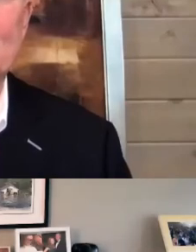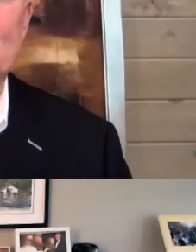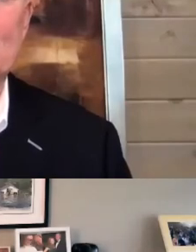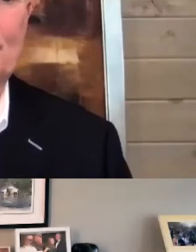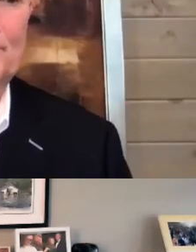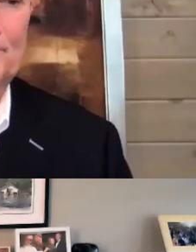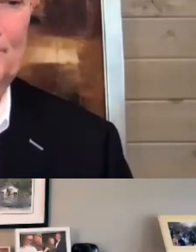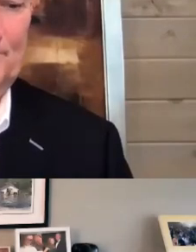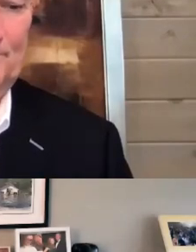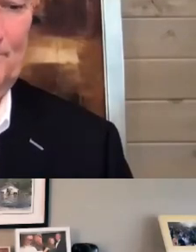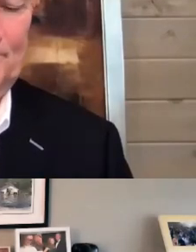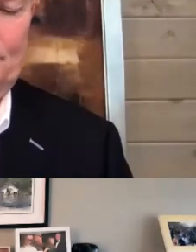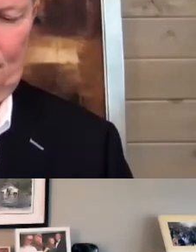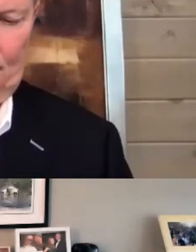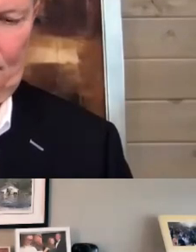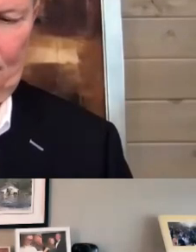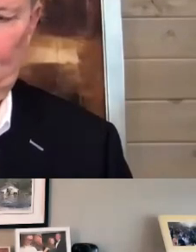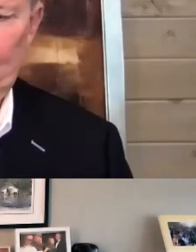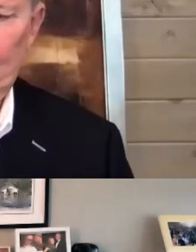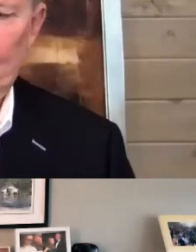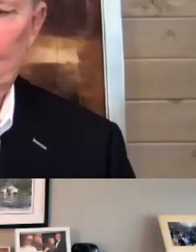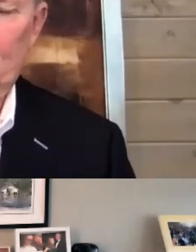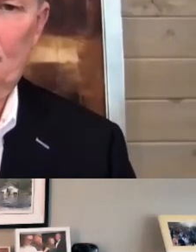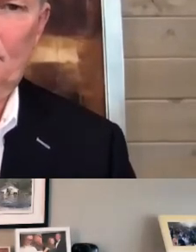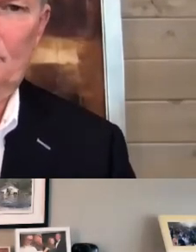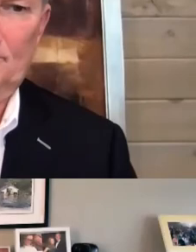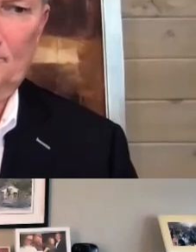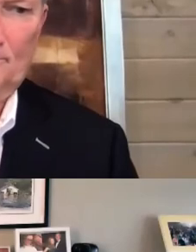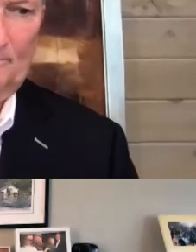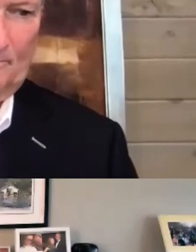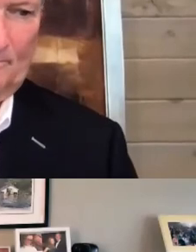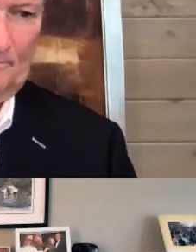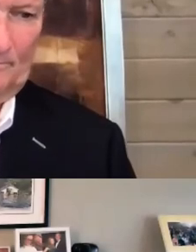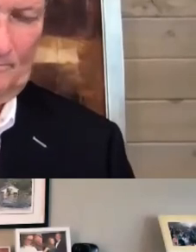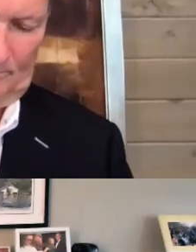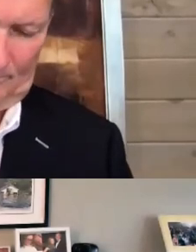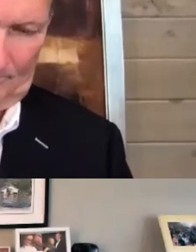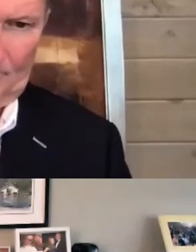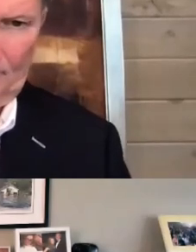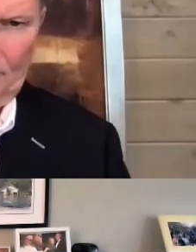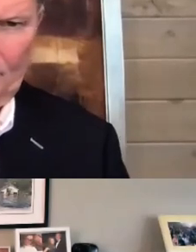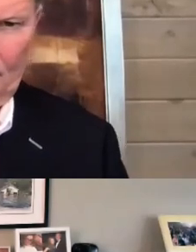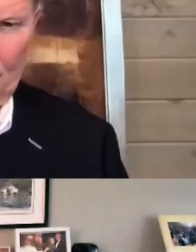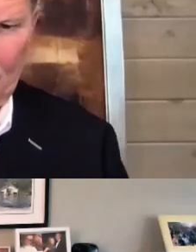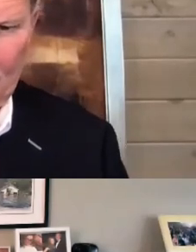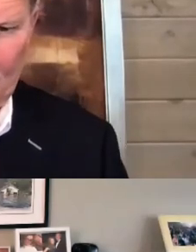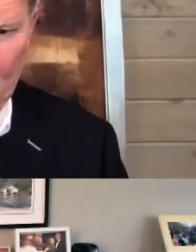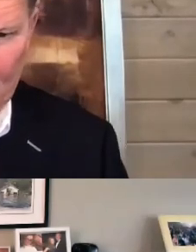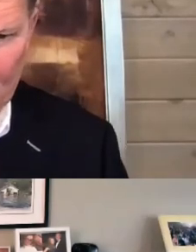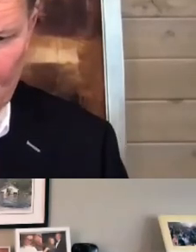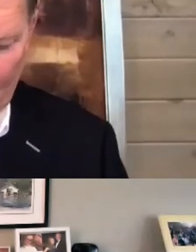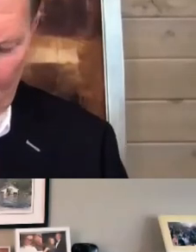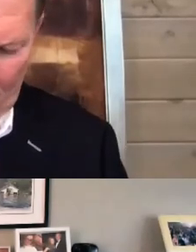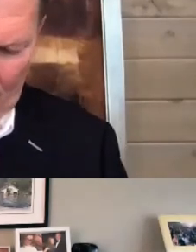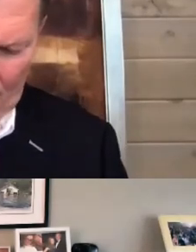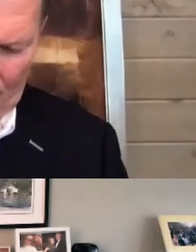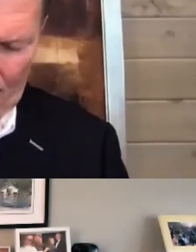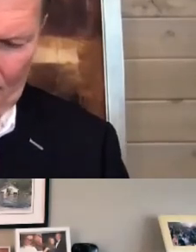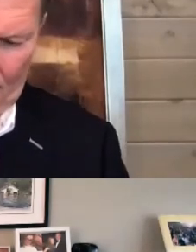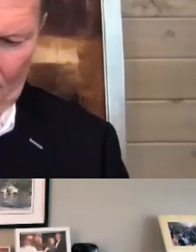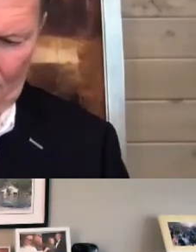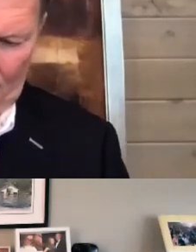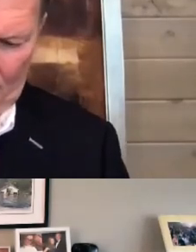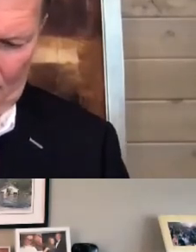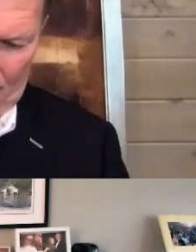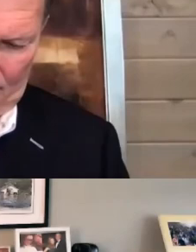this process so that it's not, well, I'm stretched this week, so that means I don't have any say over the next three years of what